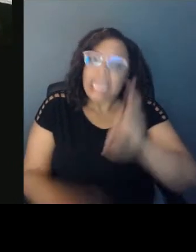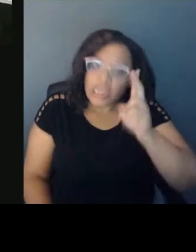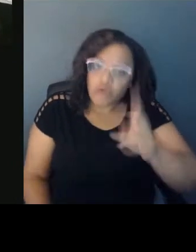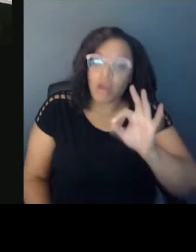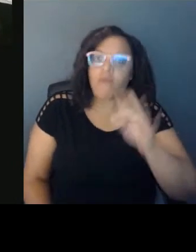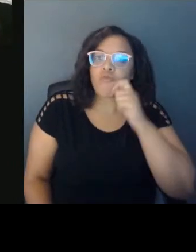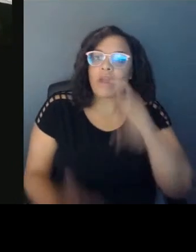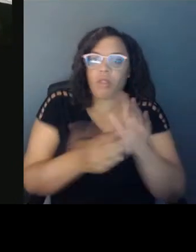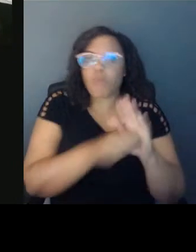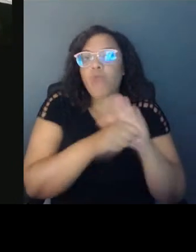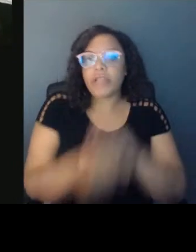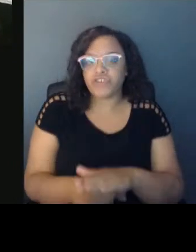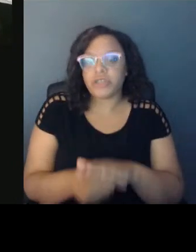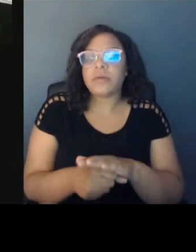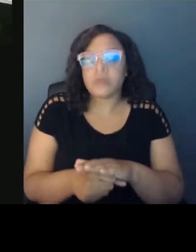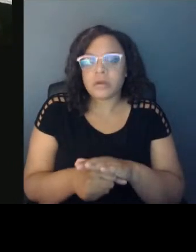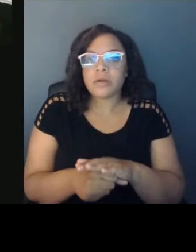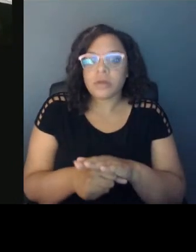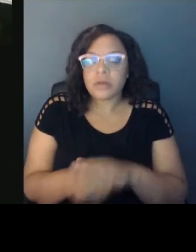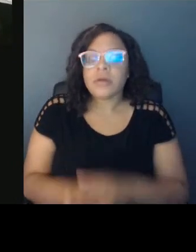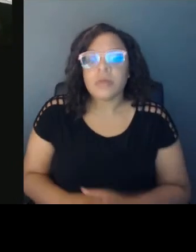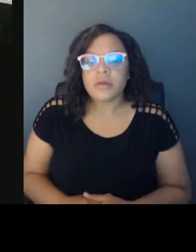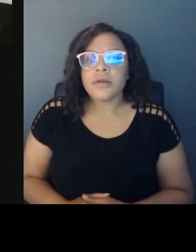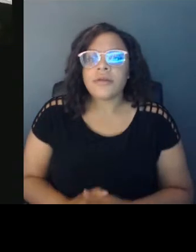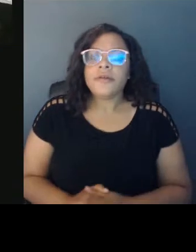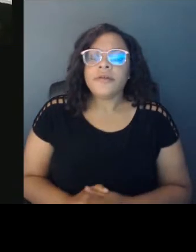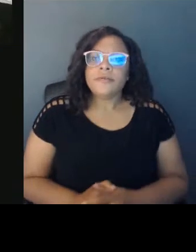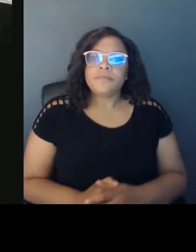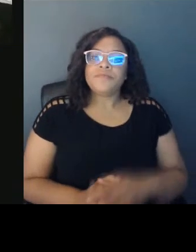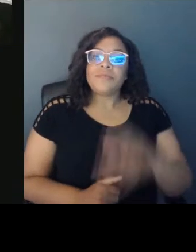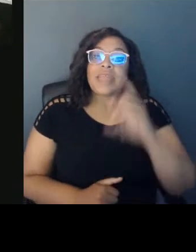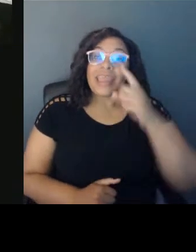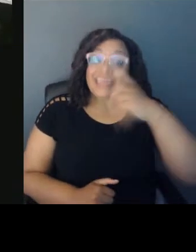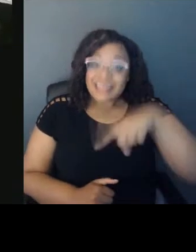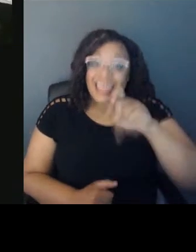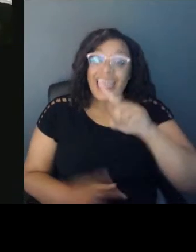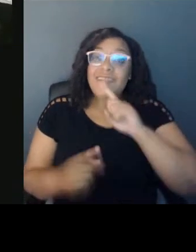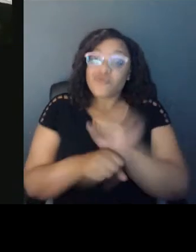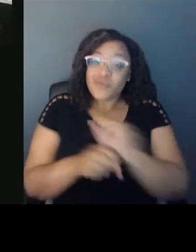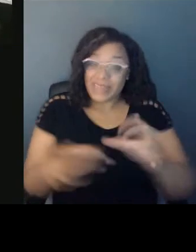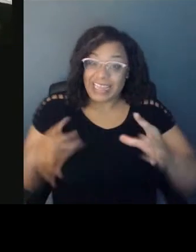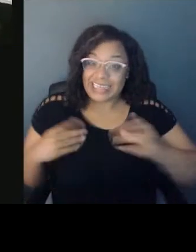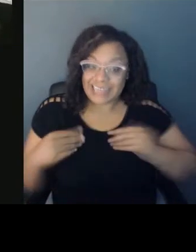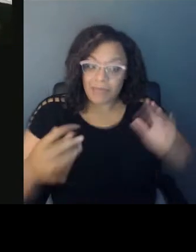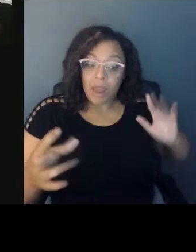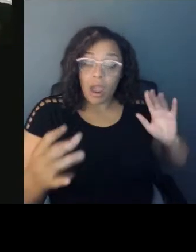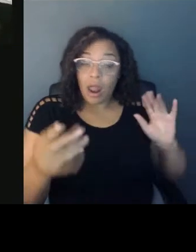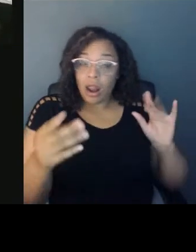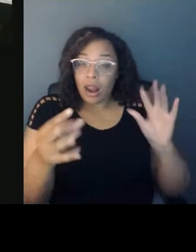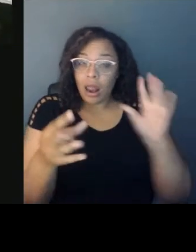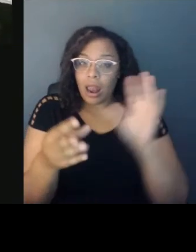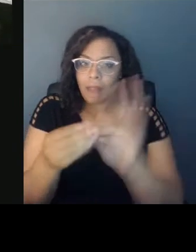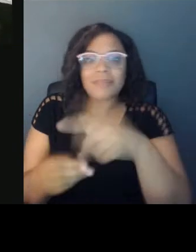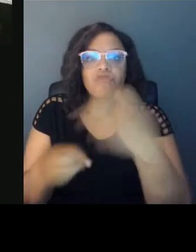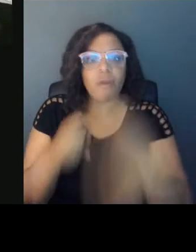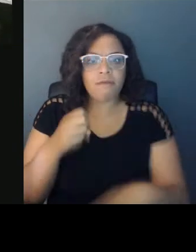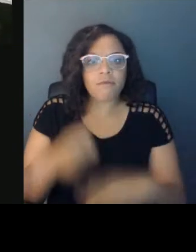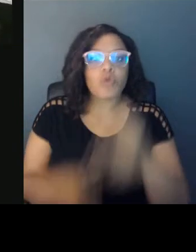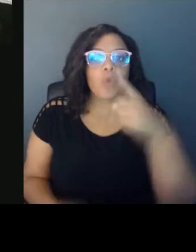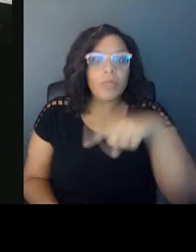And facing up to that is really, really hard. And so we tell lies to cover up the truth about who we are.